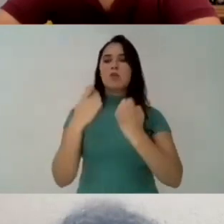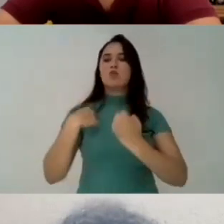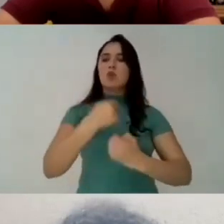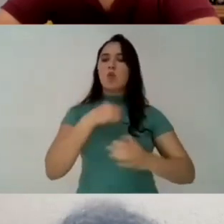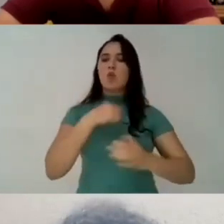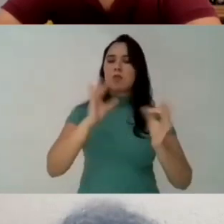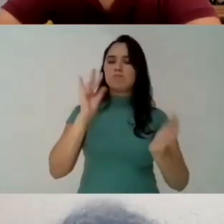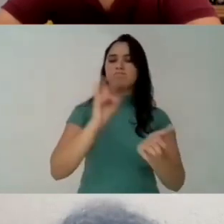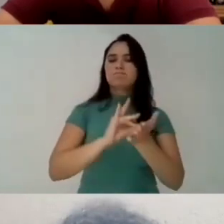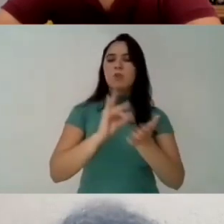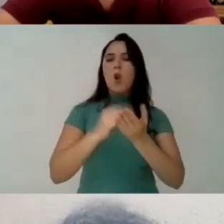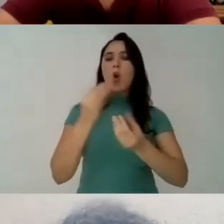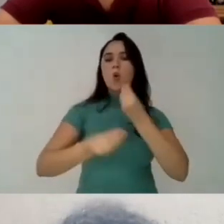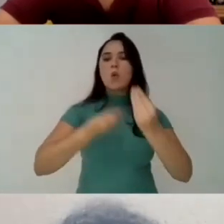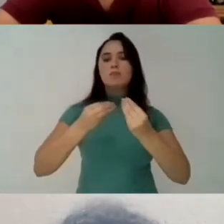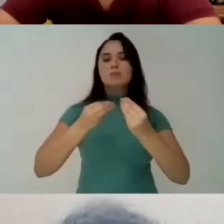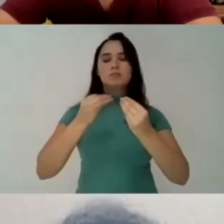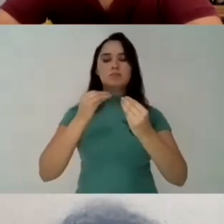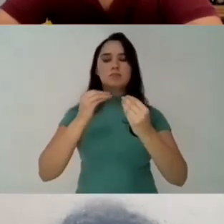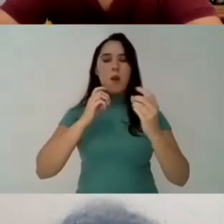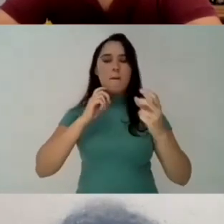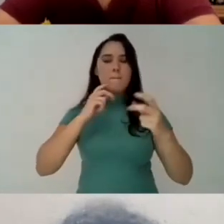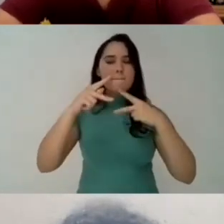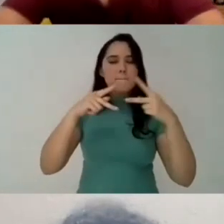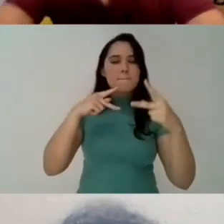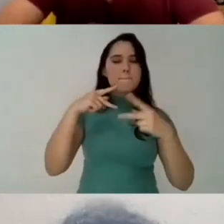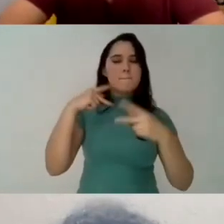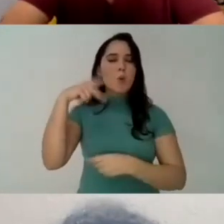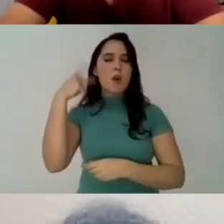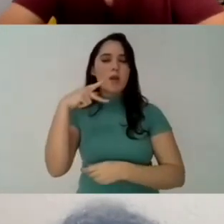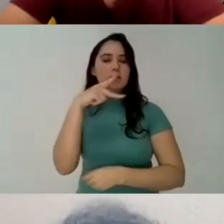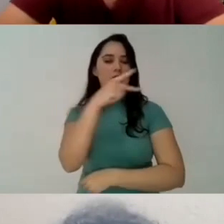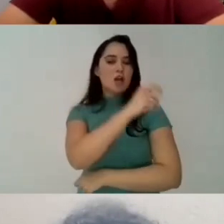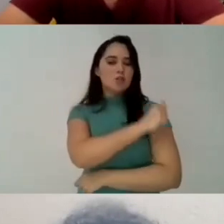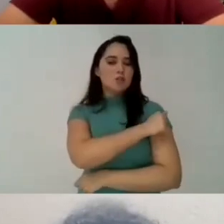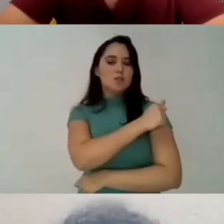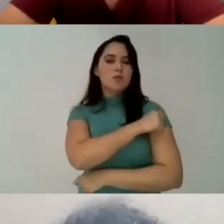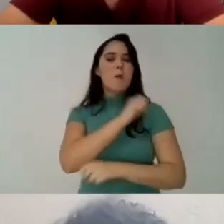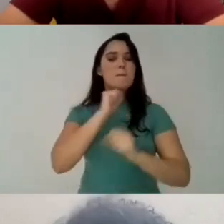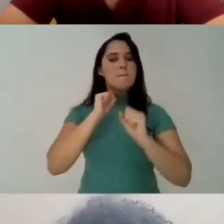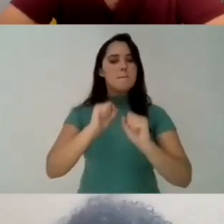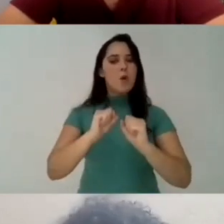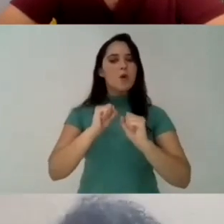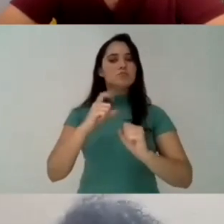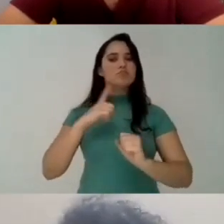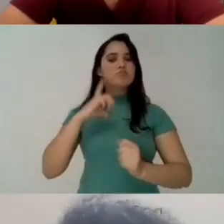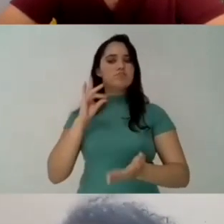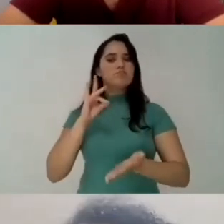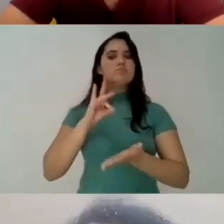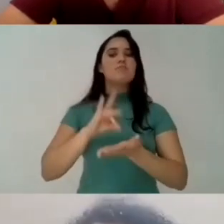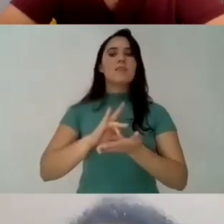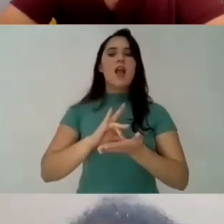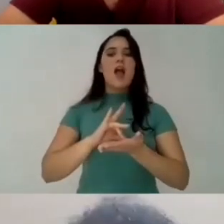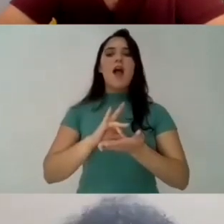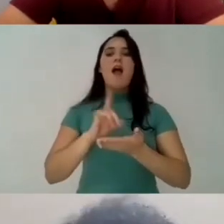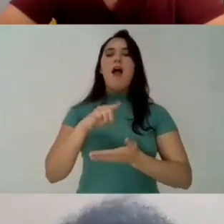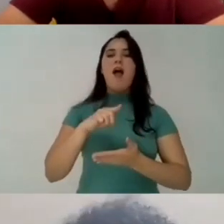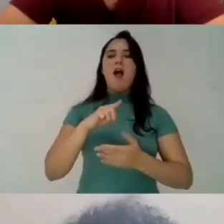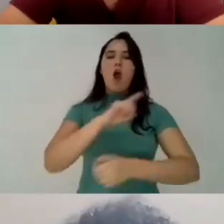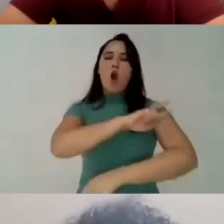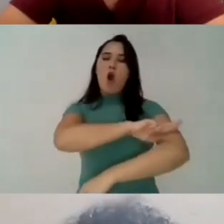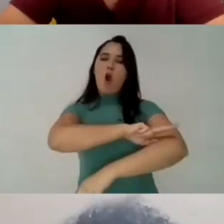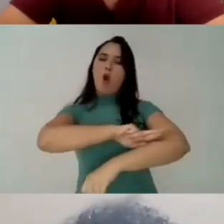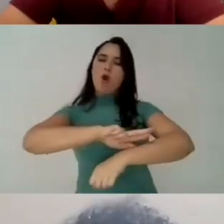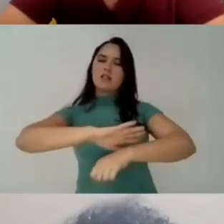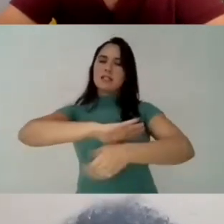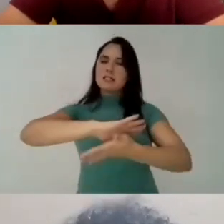And this was two years ago because of the pandemic And now this year, in June, we are going